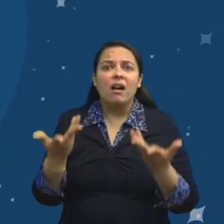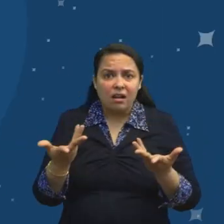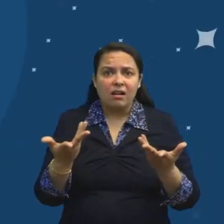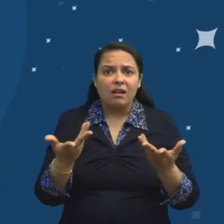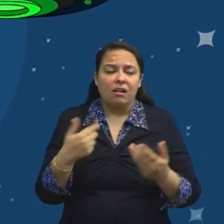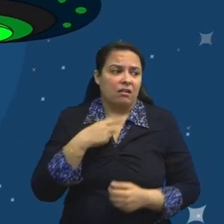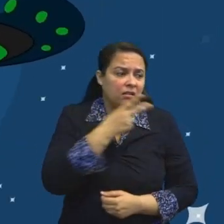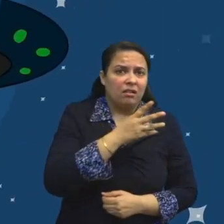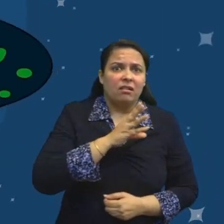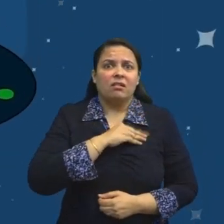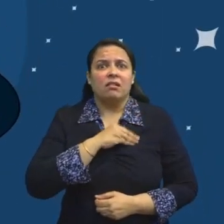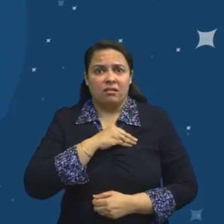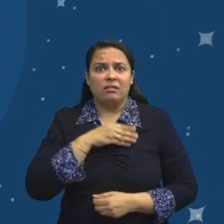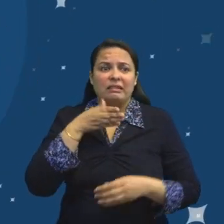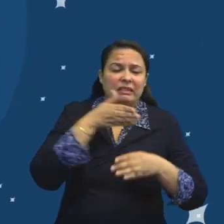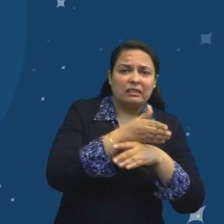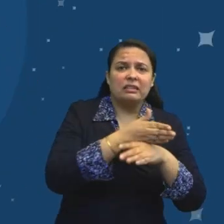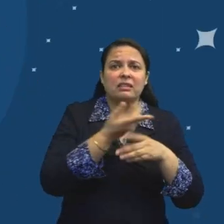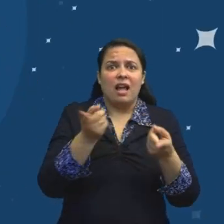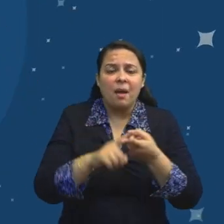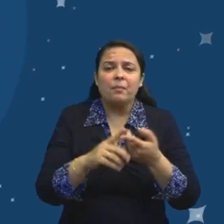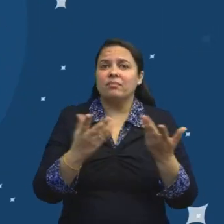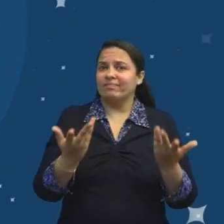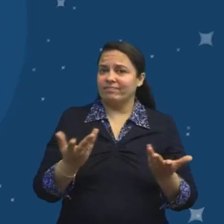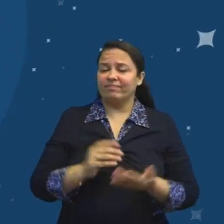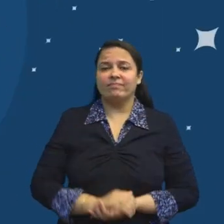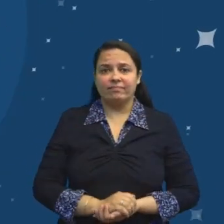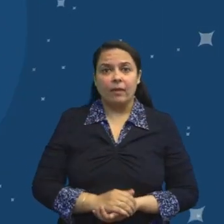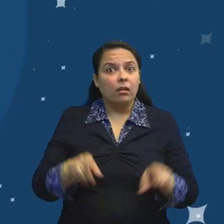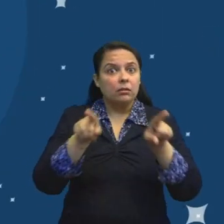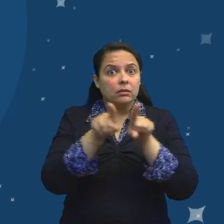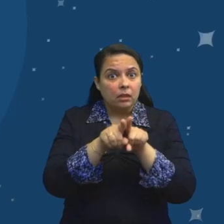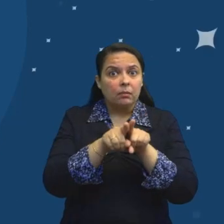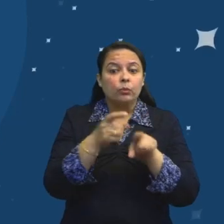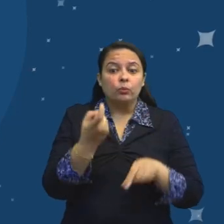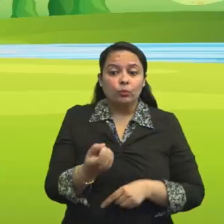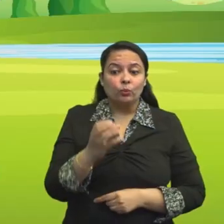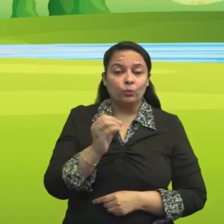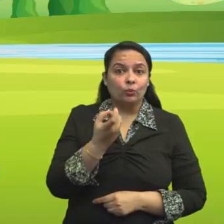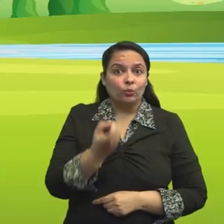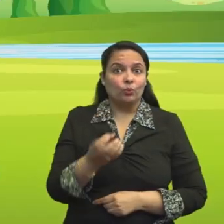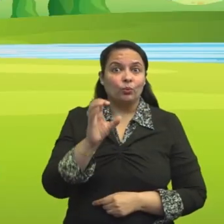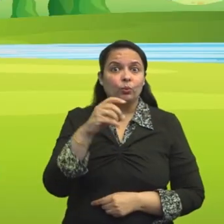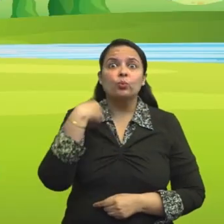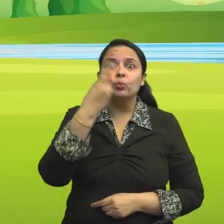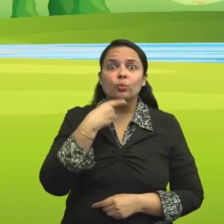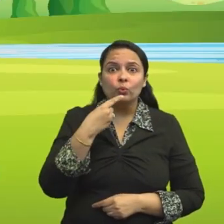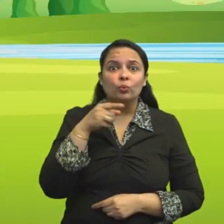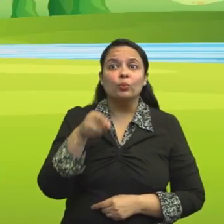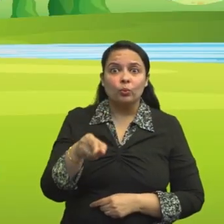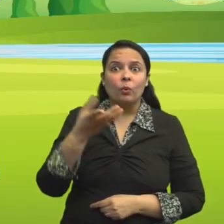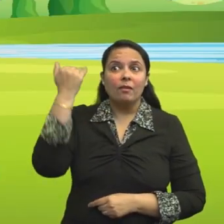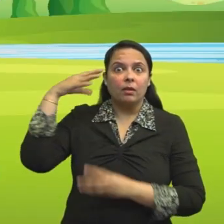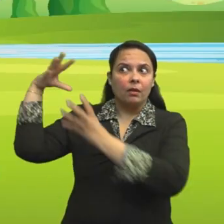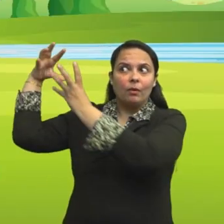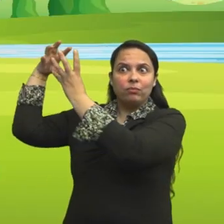He is from another planet. His spaceship accidentally left him on our planet.